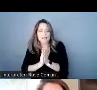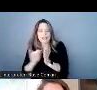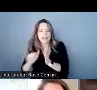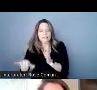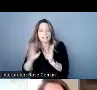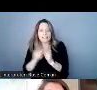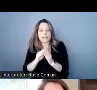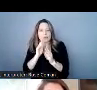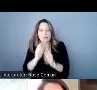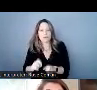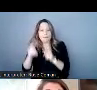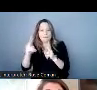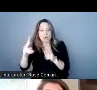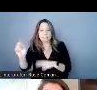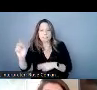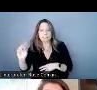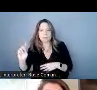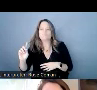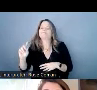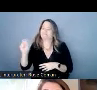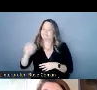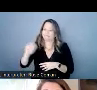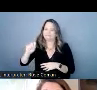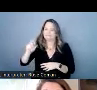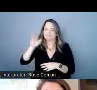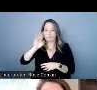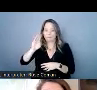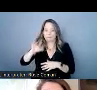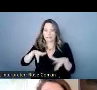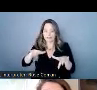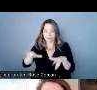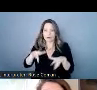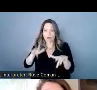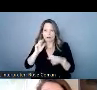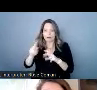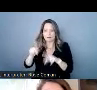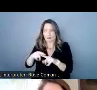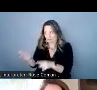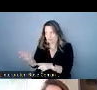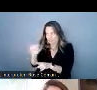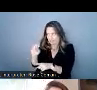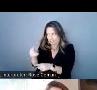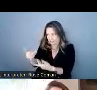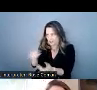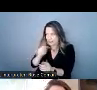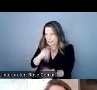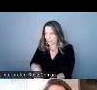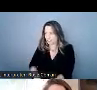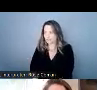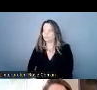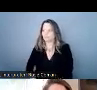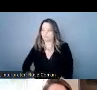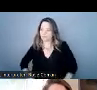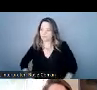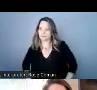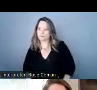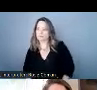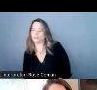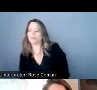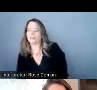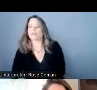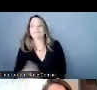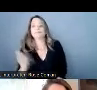going to be posted somewhere and yes it will but i will let jen go ahead and answer that uh yes